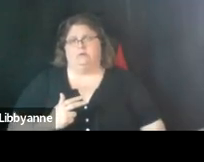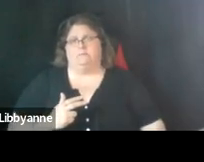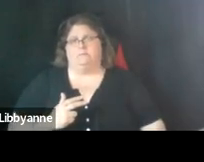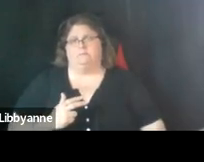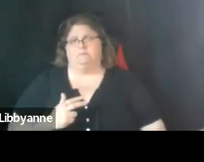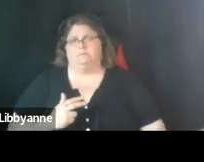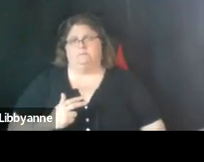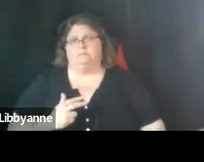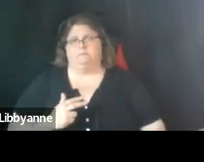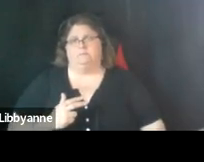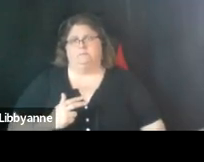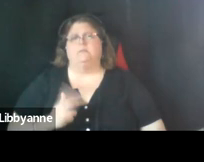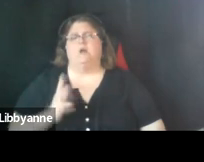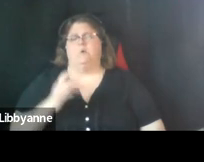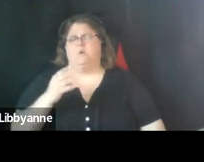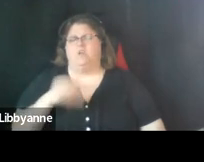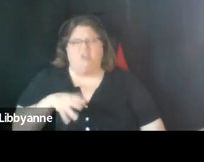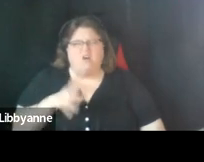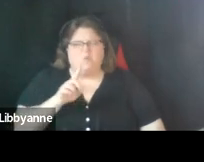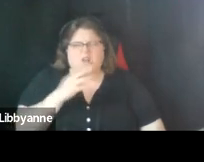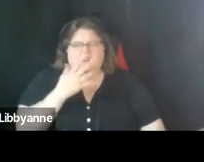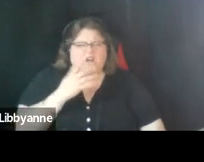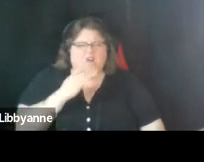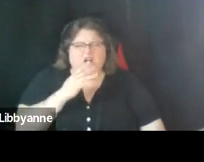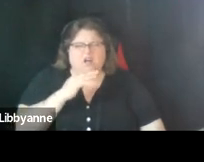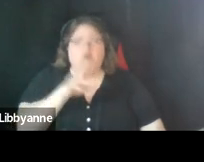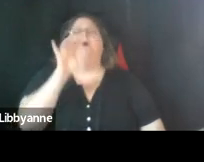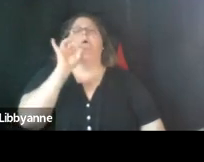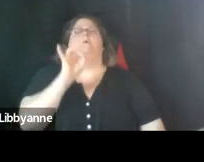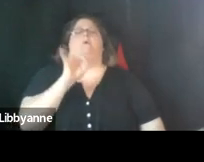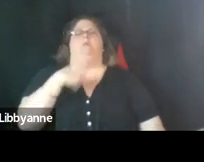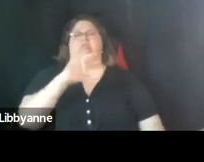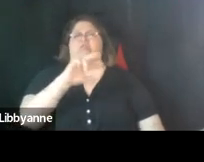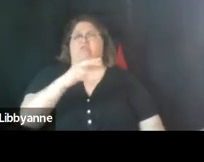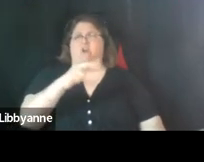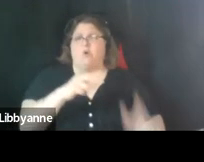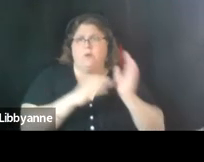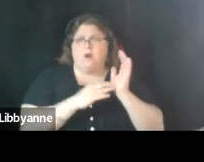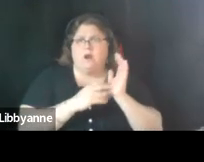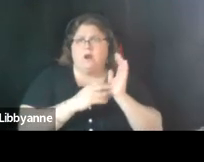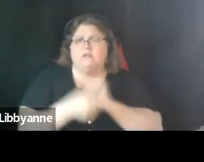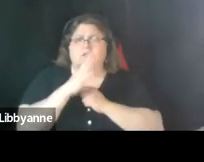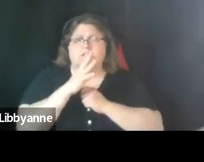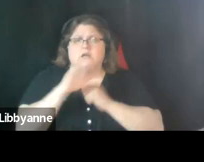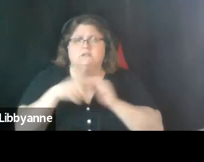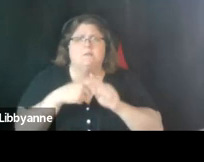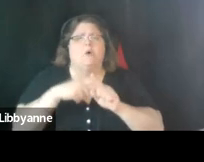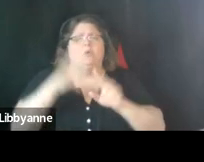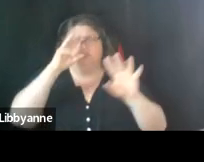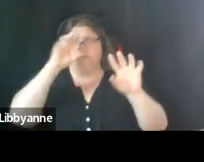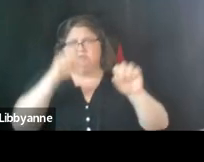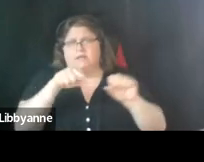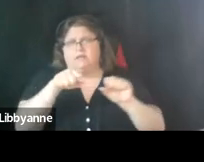the there you go um the third paragraph um talks about the um the ability of the superintendent